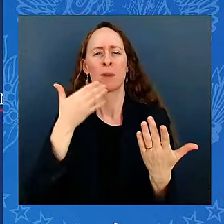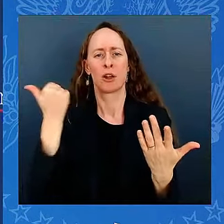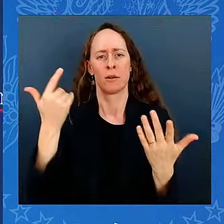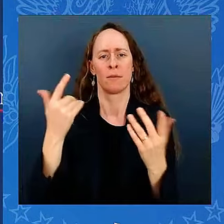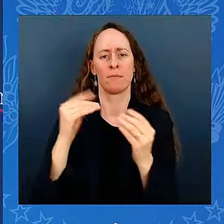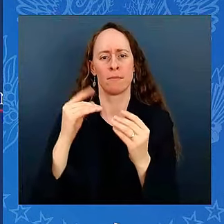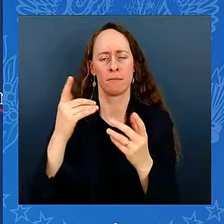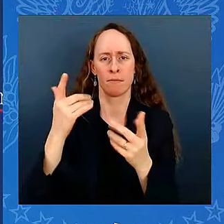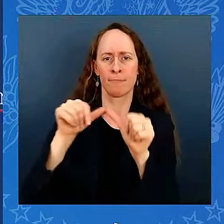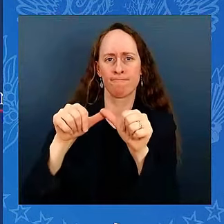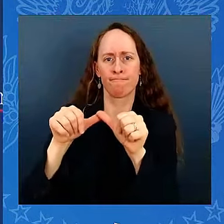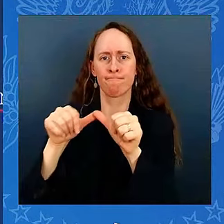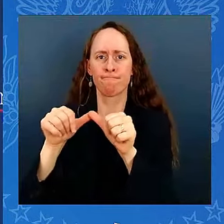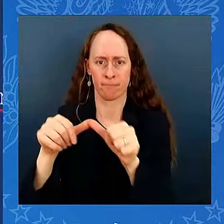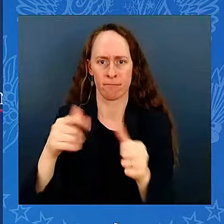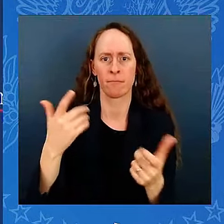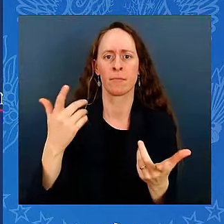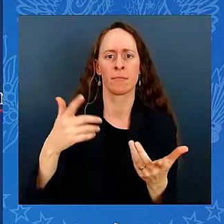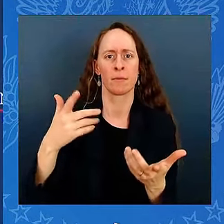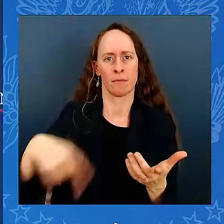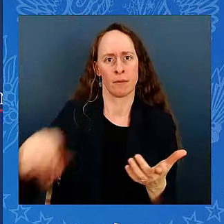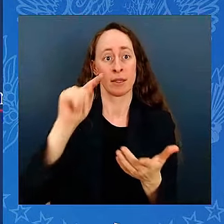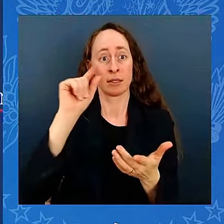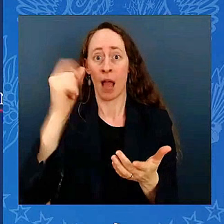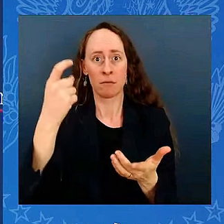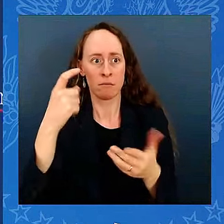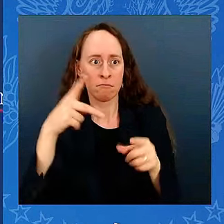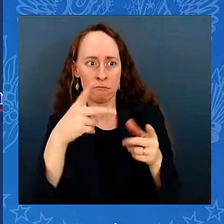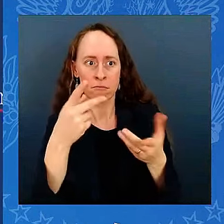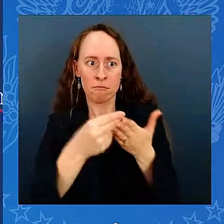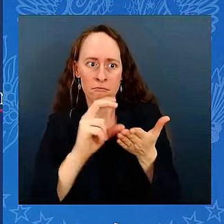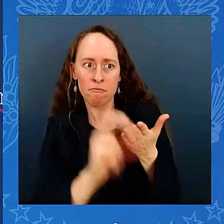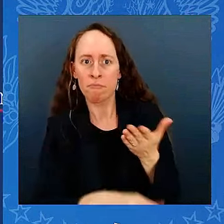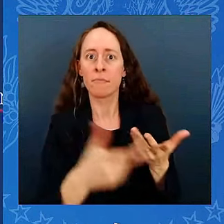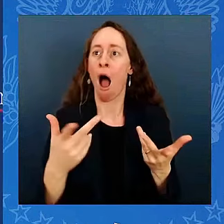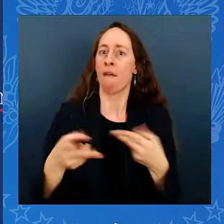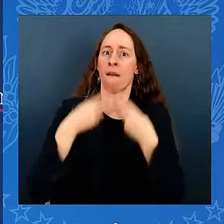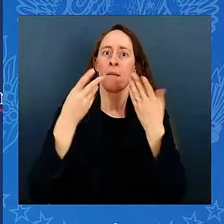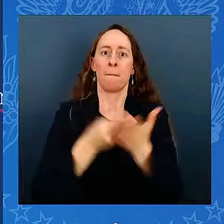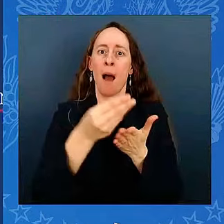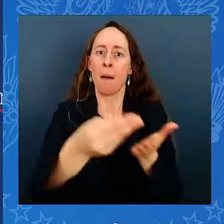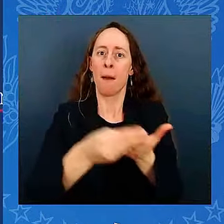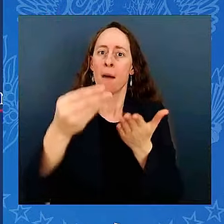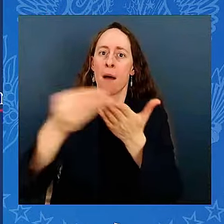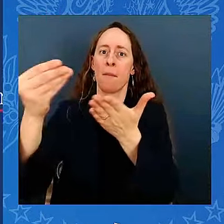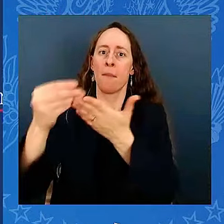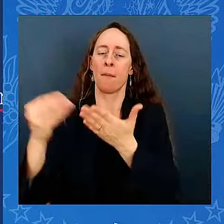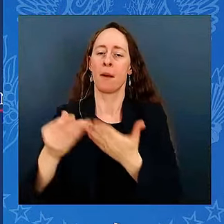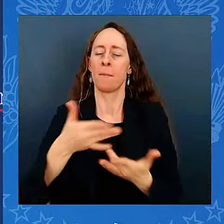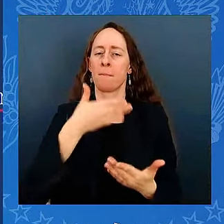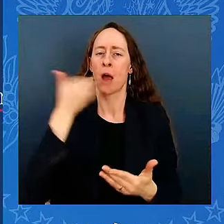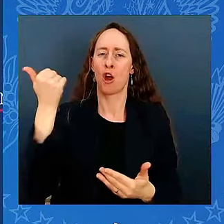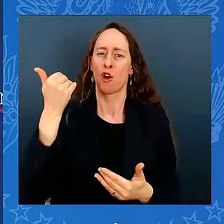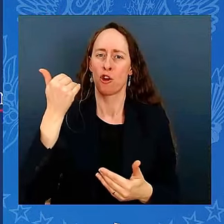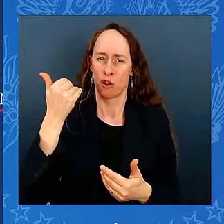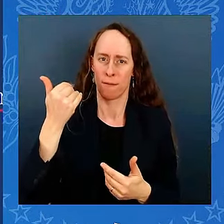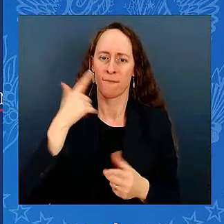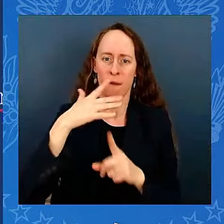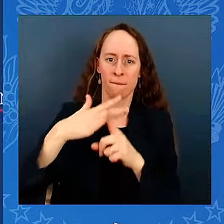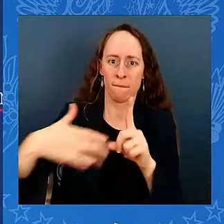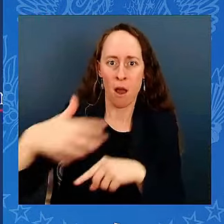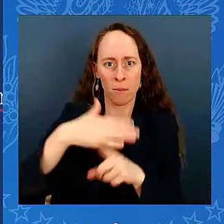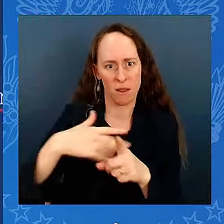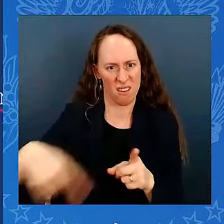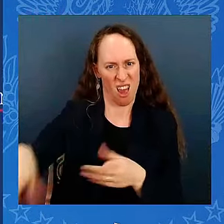And again, many of you are doing — you're the ones doing it. They're creating these good-paying jobs. The Inflation Reduction